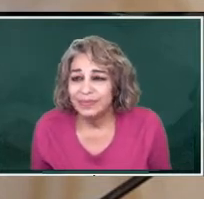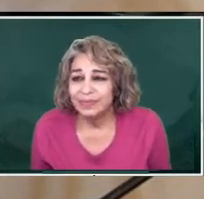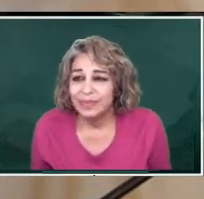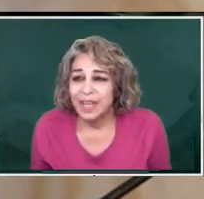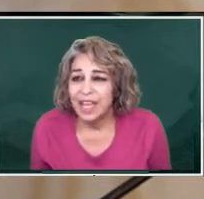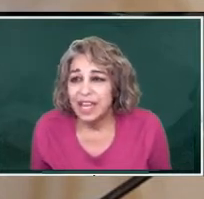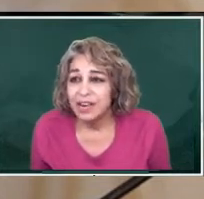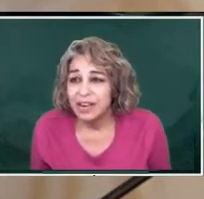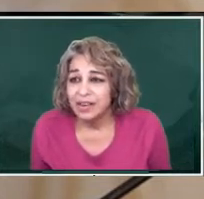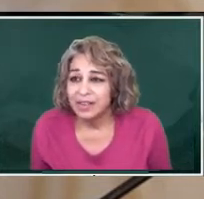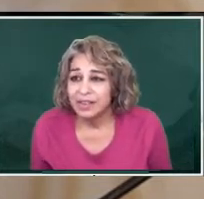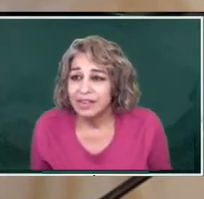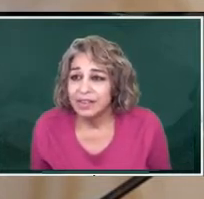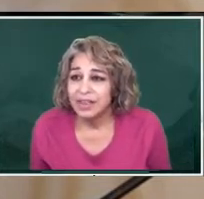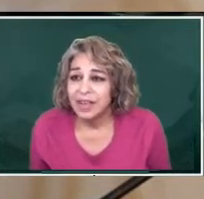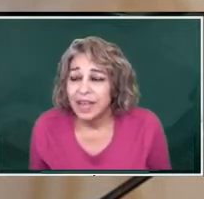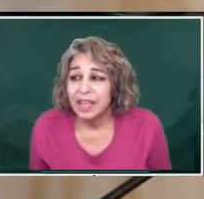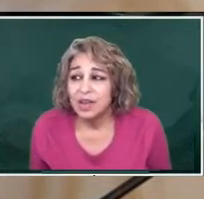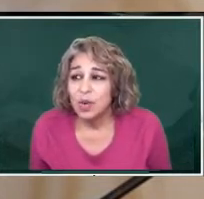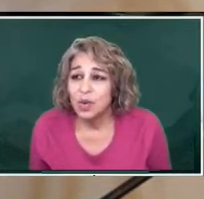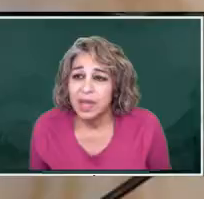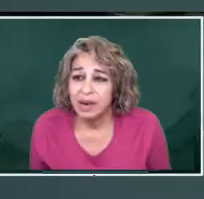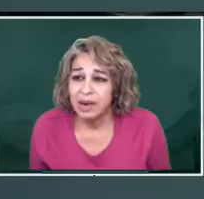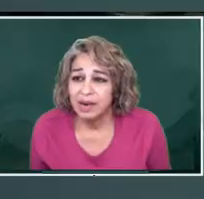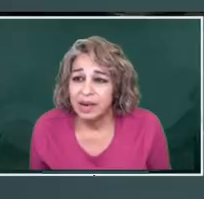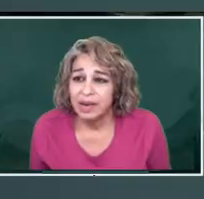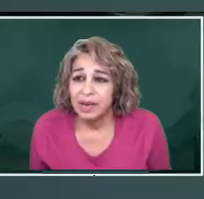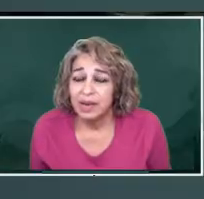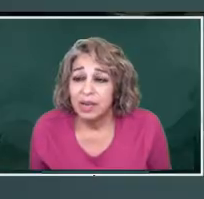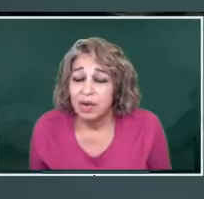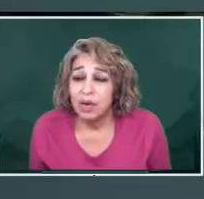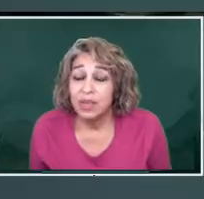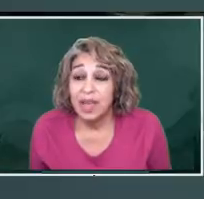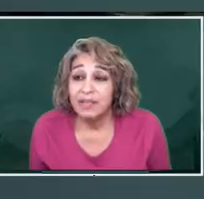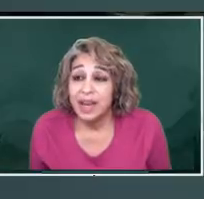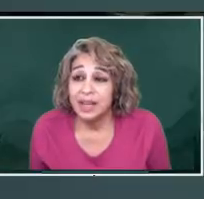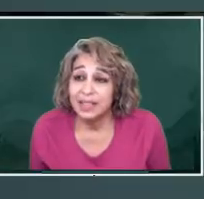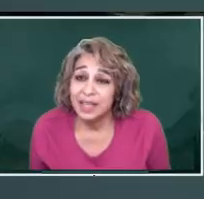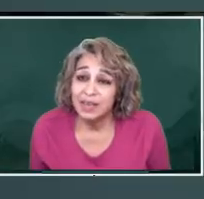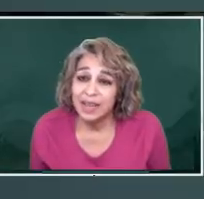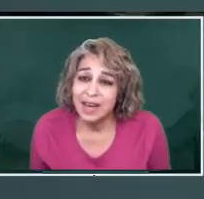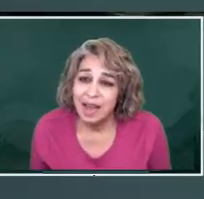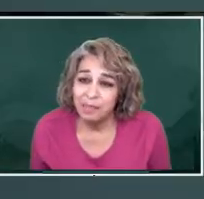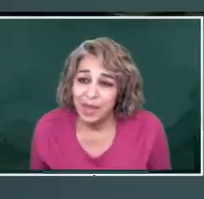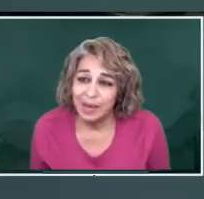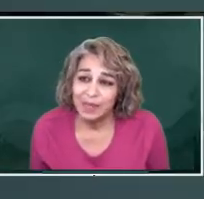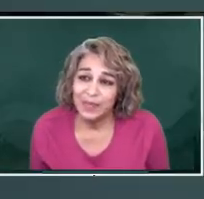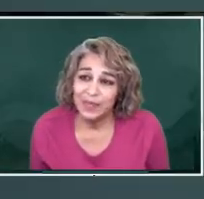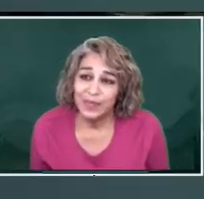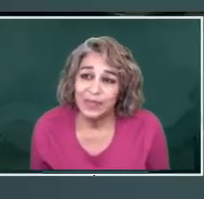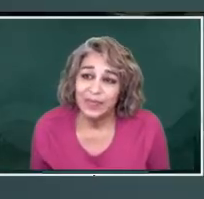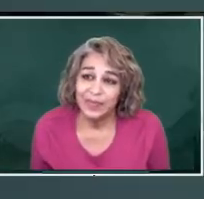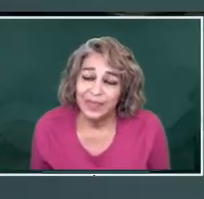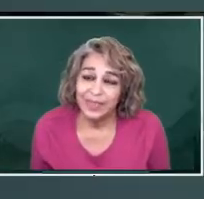here, in the whole year, they haven't had a single kidnapping.